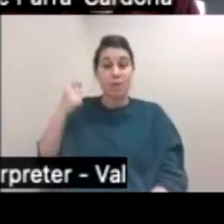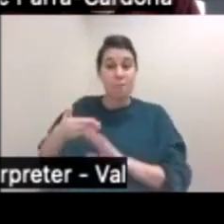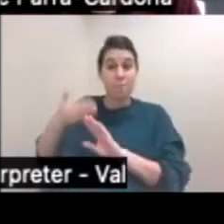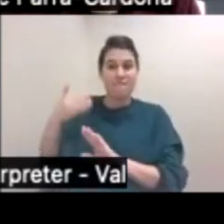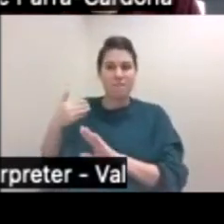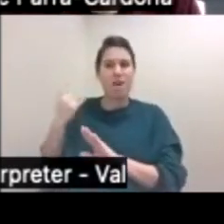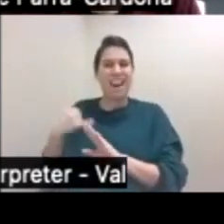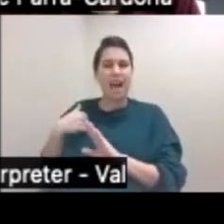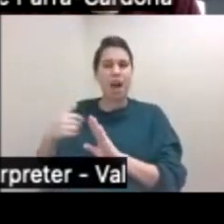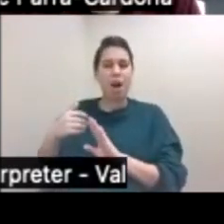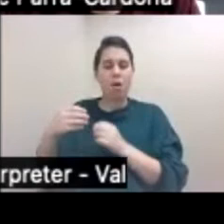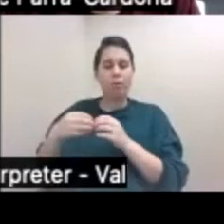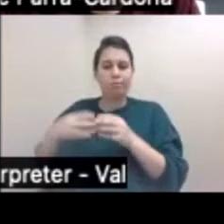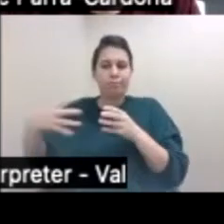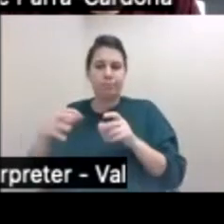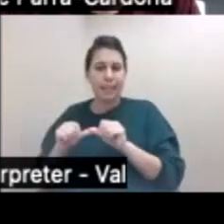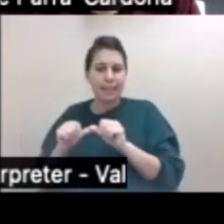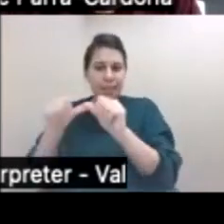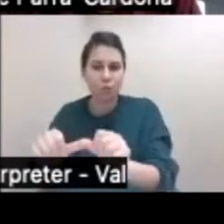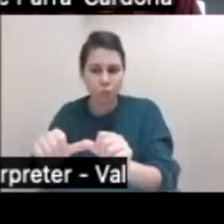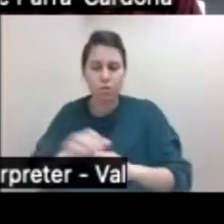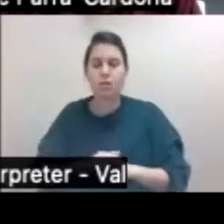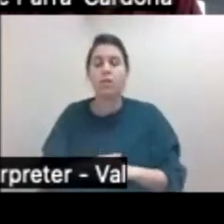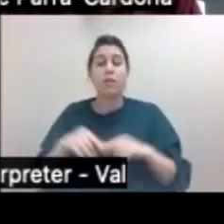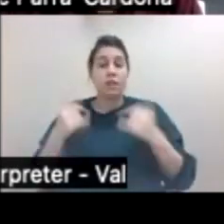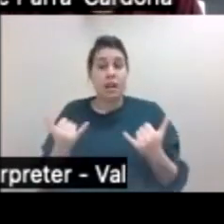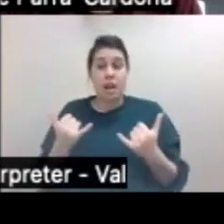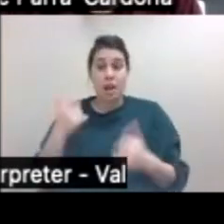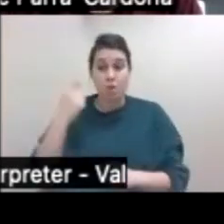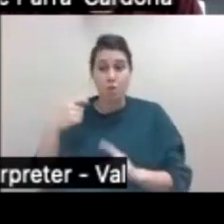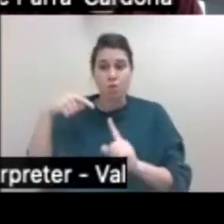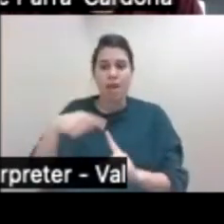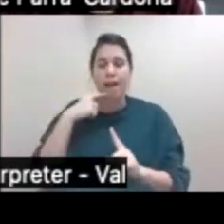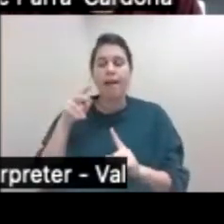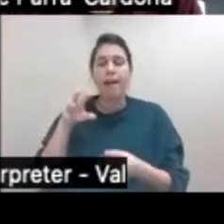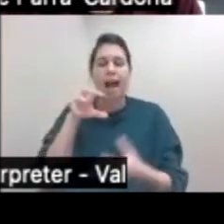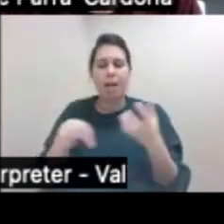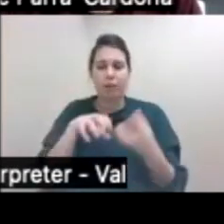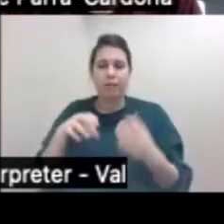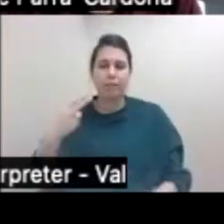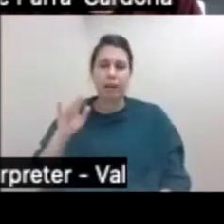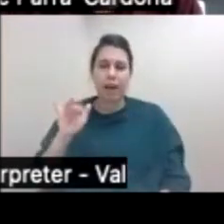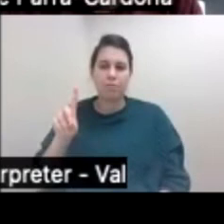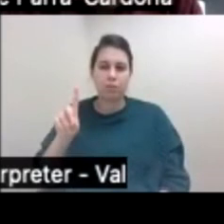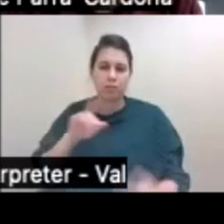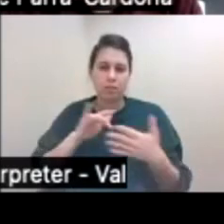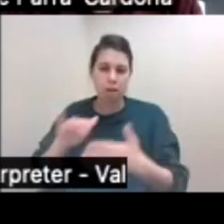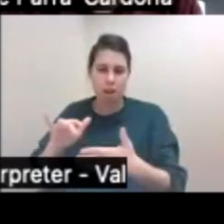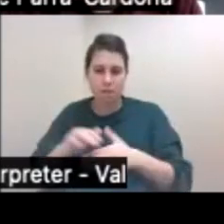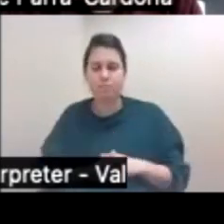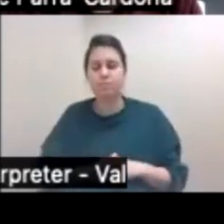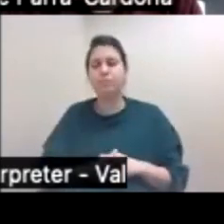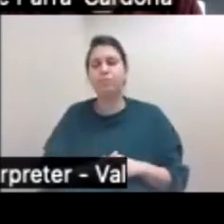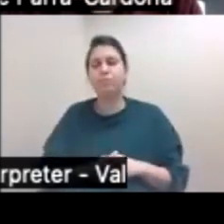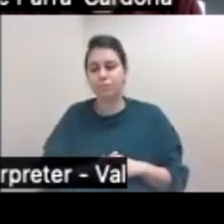just presented to you. And in this current grant, it's a hybrid study in which we now are figuring